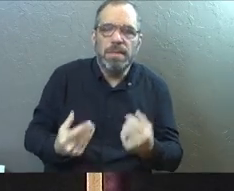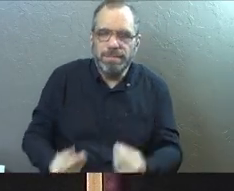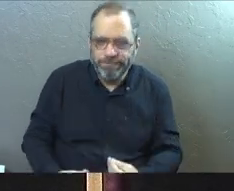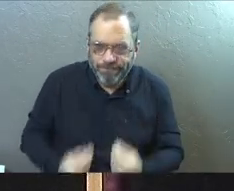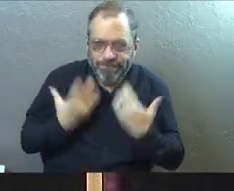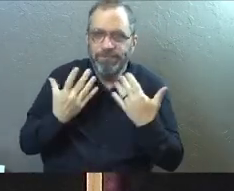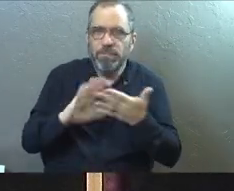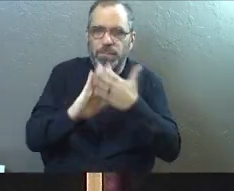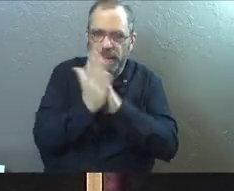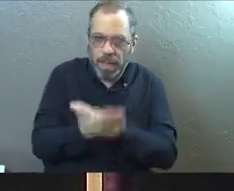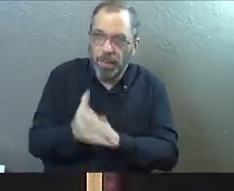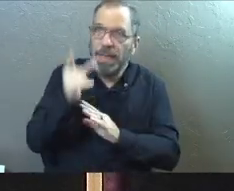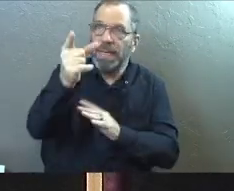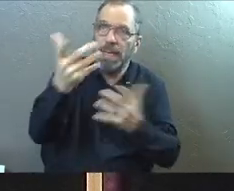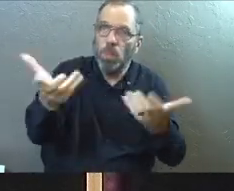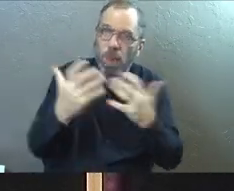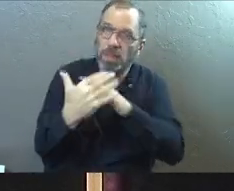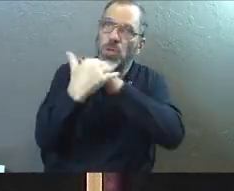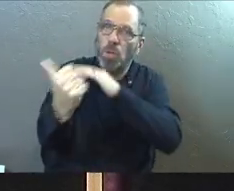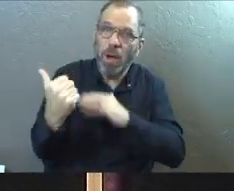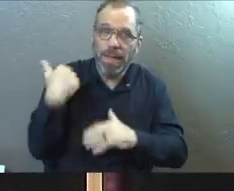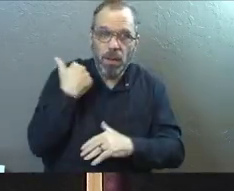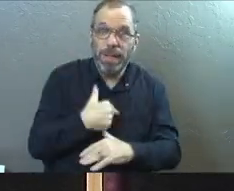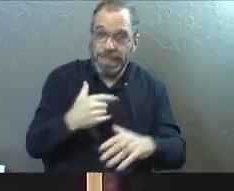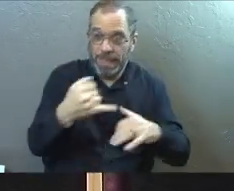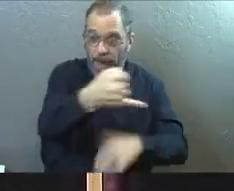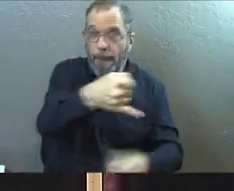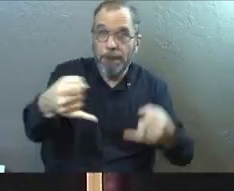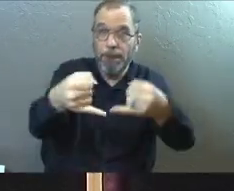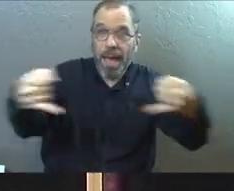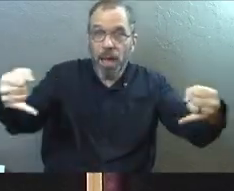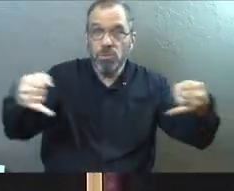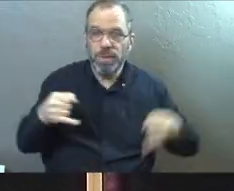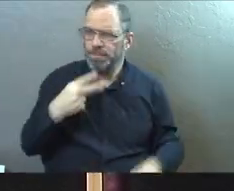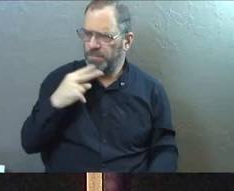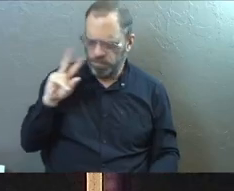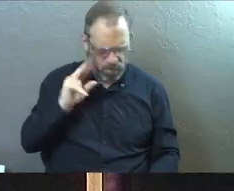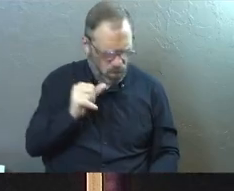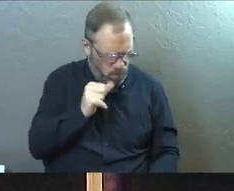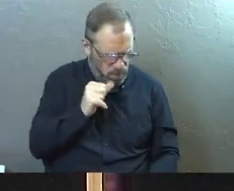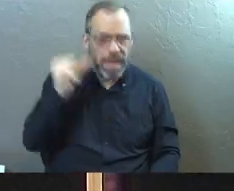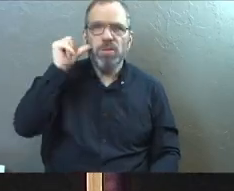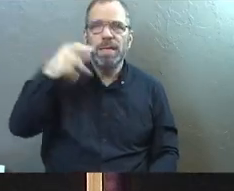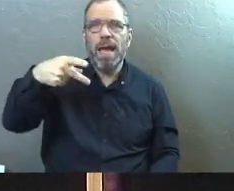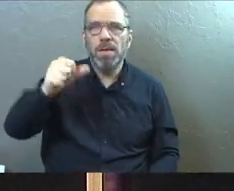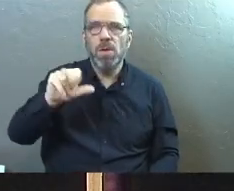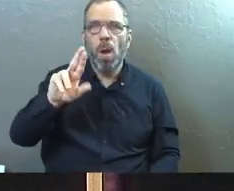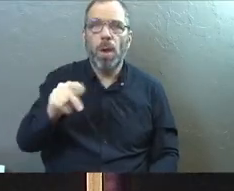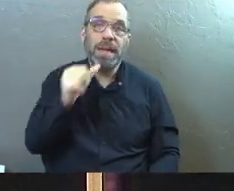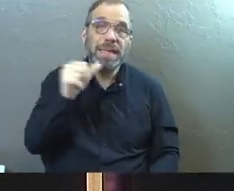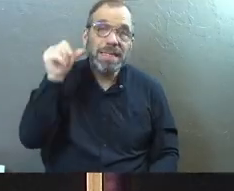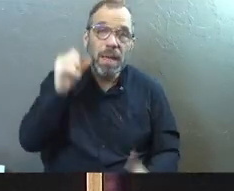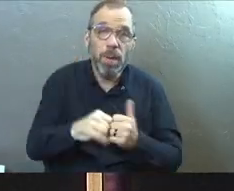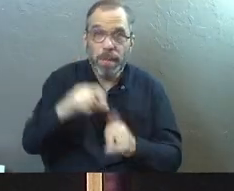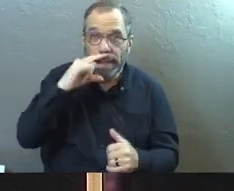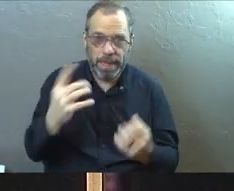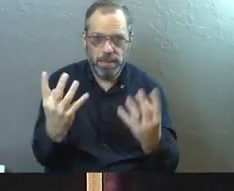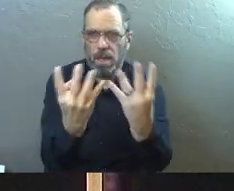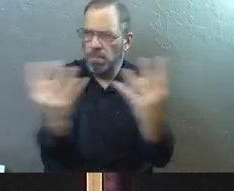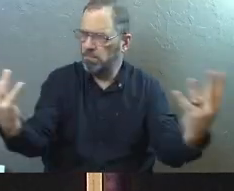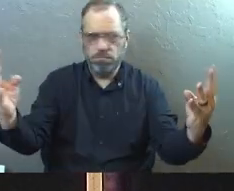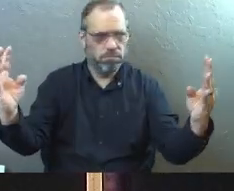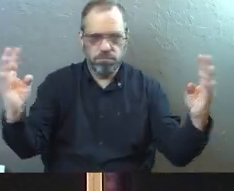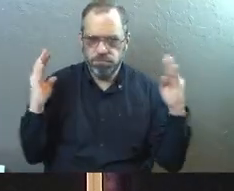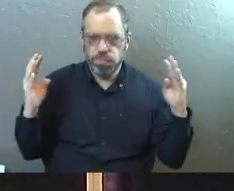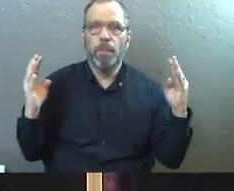us on into becoming the people he's called us to be and we need boundaries, right? The other day or yesterday we were at the park with our kiddos and there's a fence around this